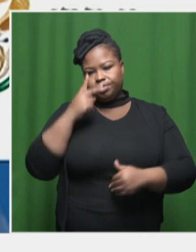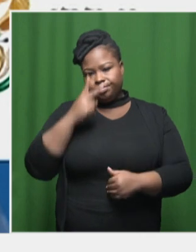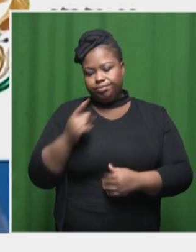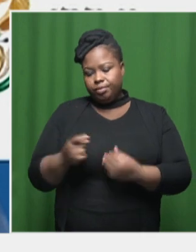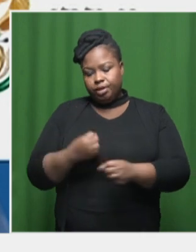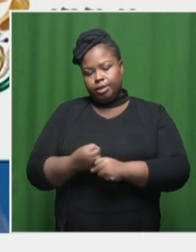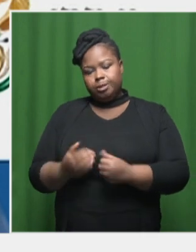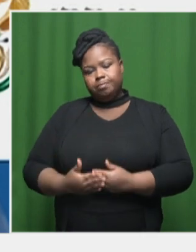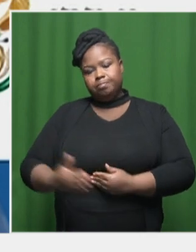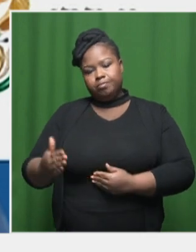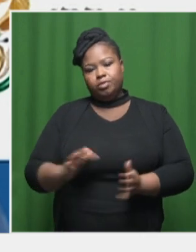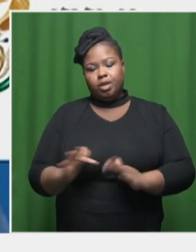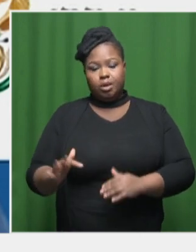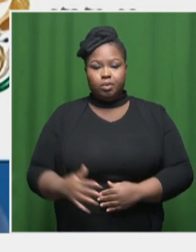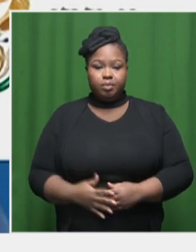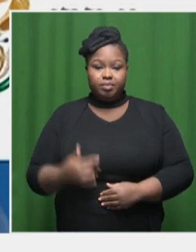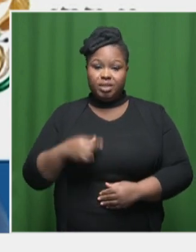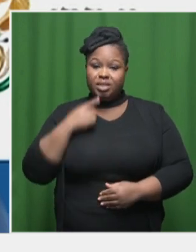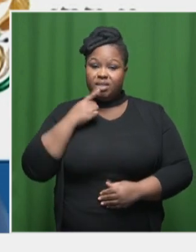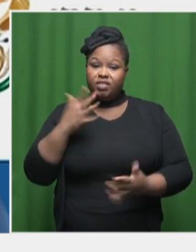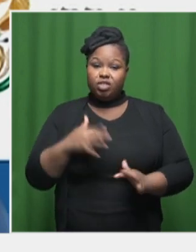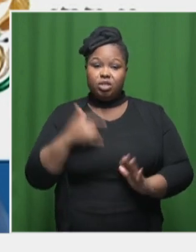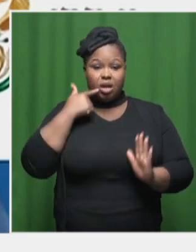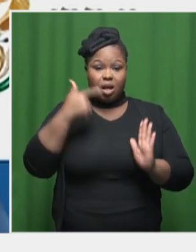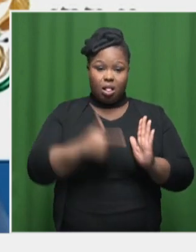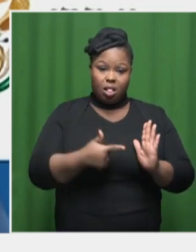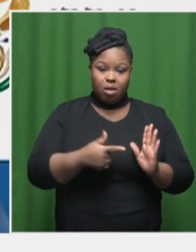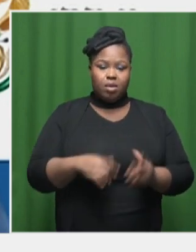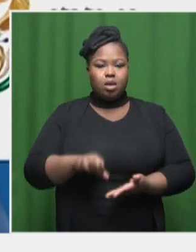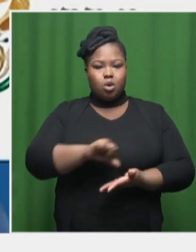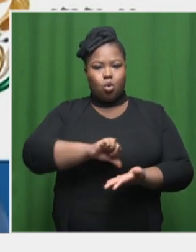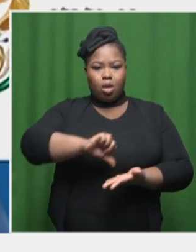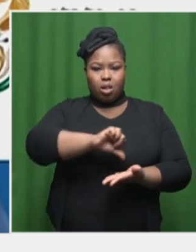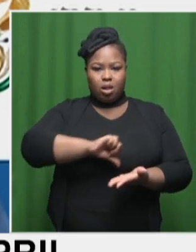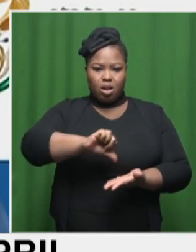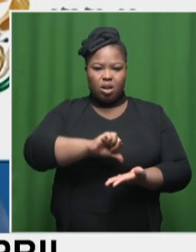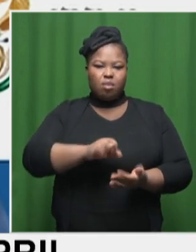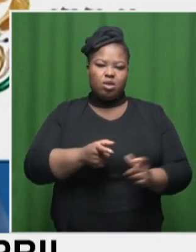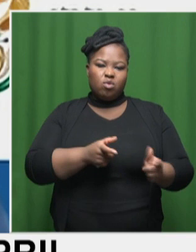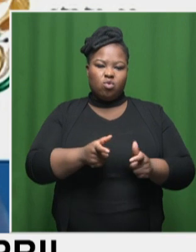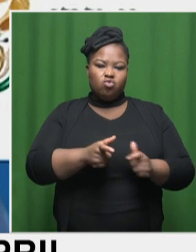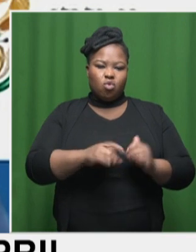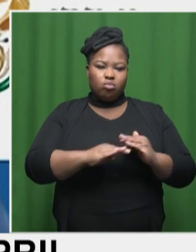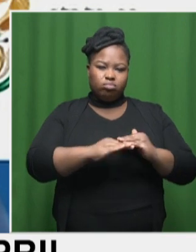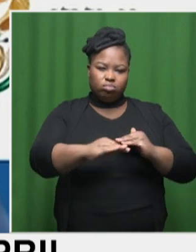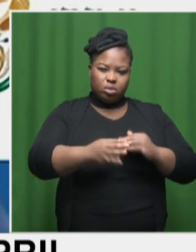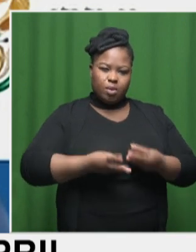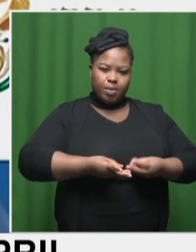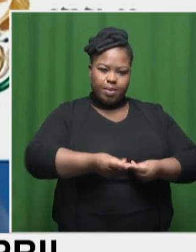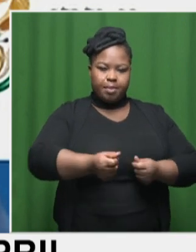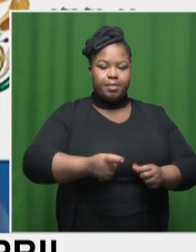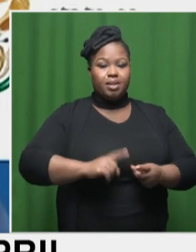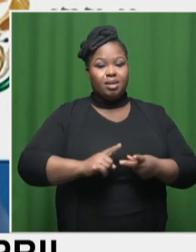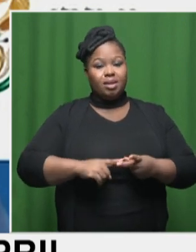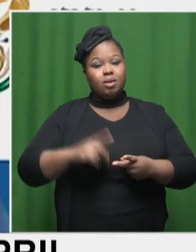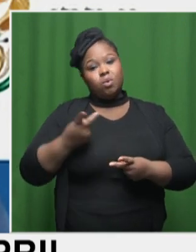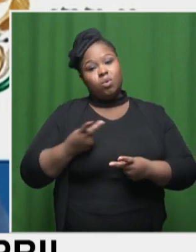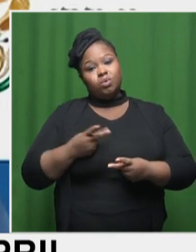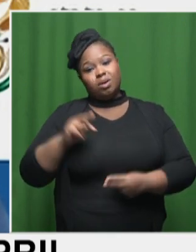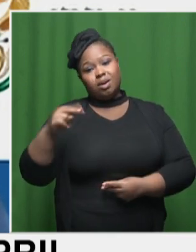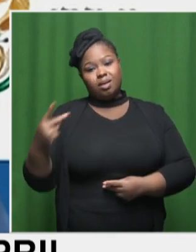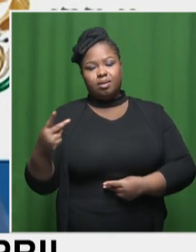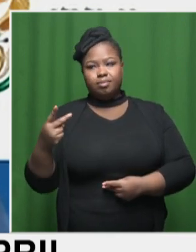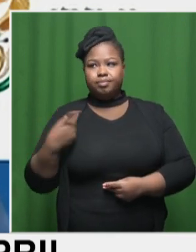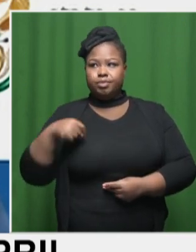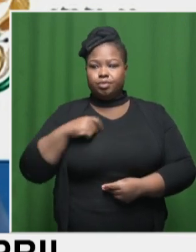this year. I did mention the fuel price and the oil price seems to be generally under control. The other key factor that one wants to